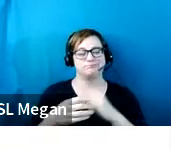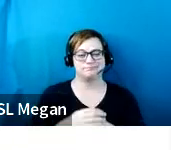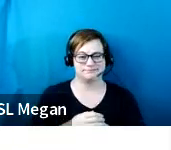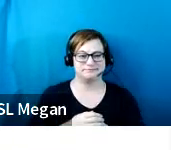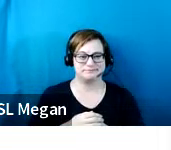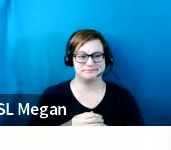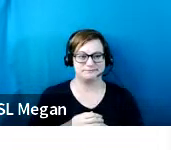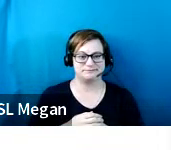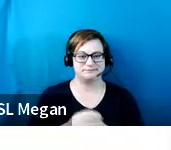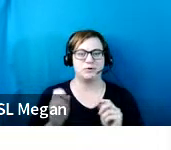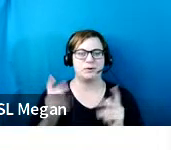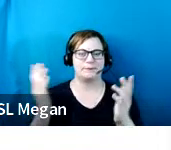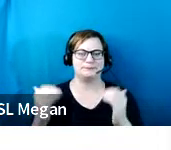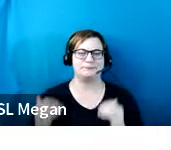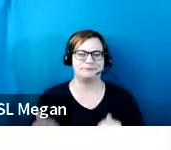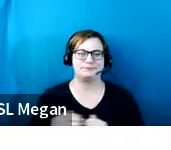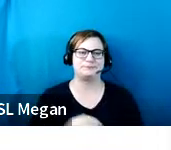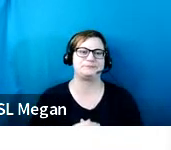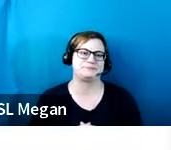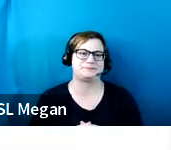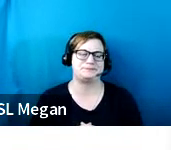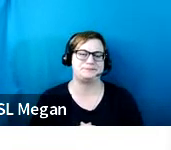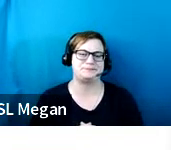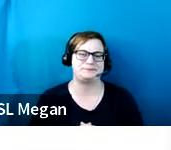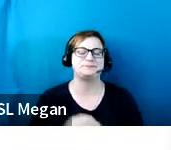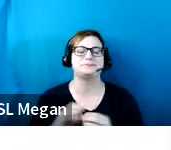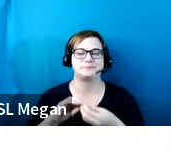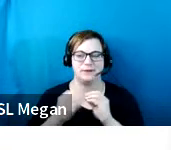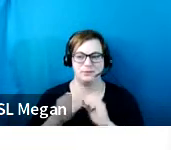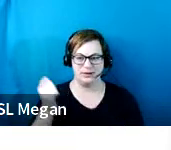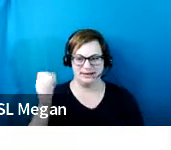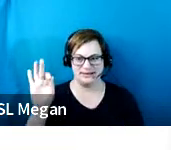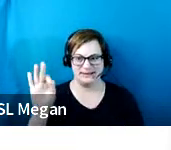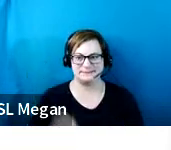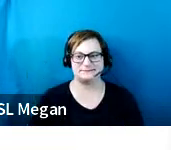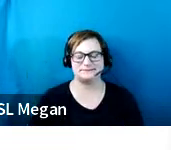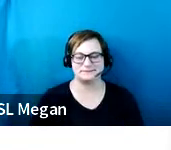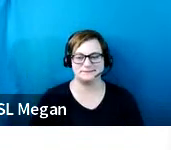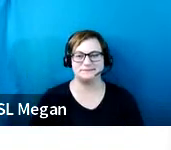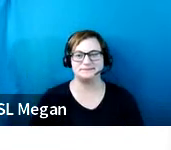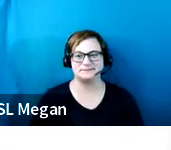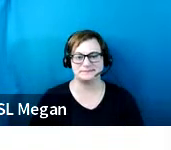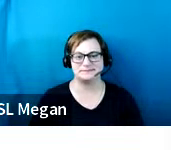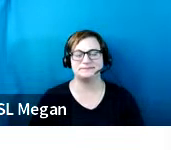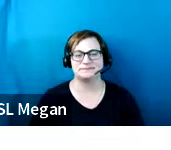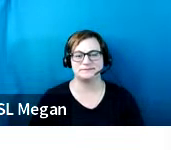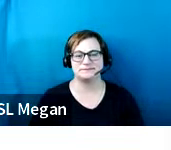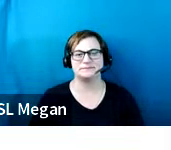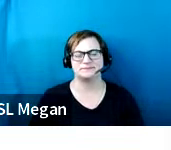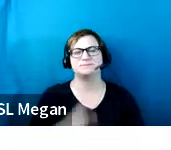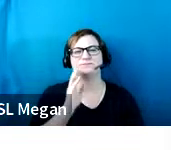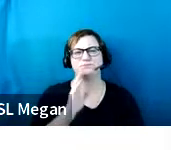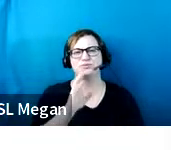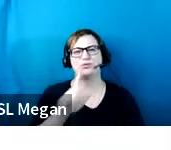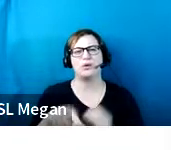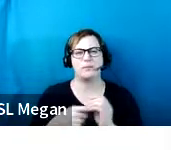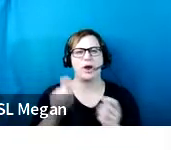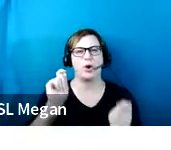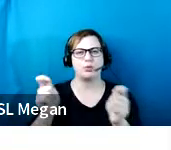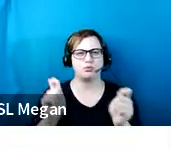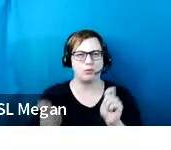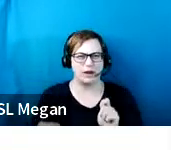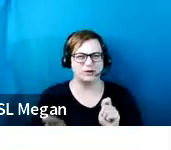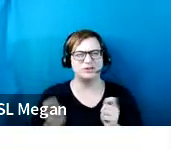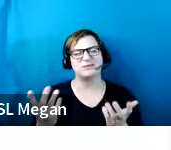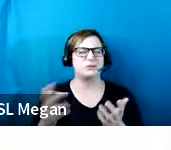Okay, so let's move on to the next slide, slide number 19. And we're going to talk about some alterations and what this